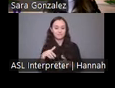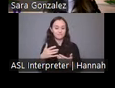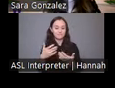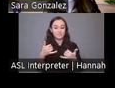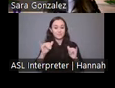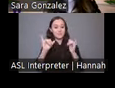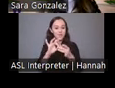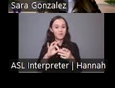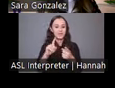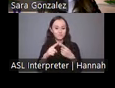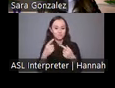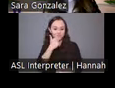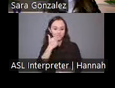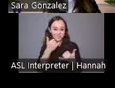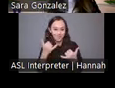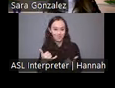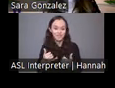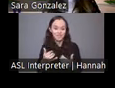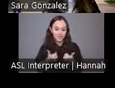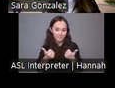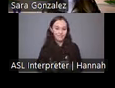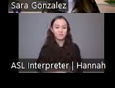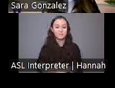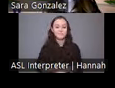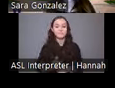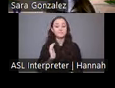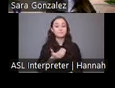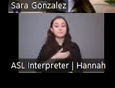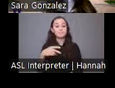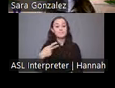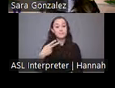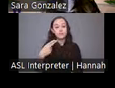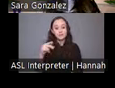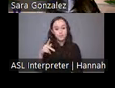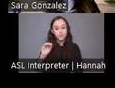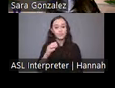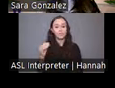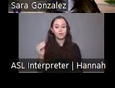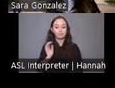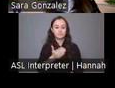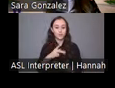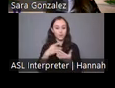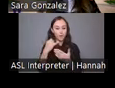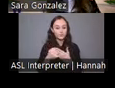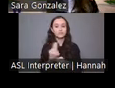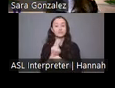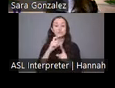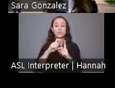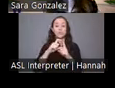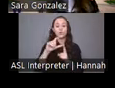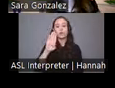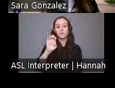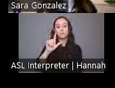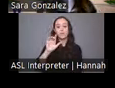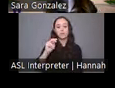and enduring relations, the historic preservation office and our project look uses terms like belongings instead of artifacts